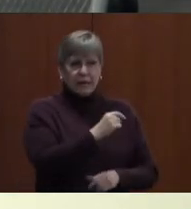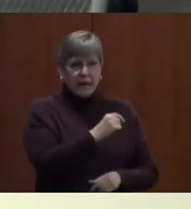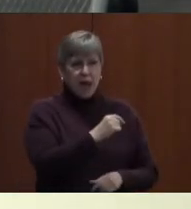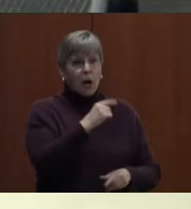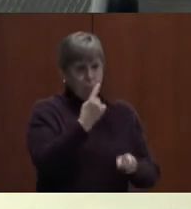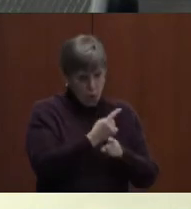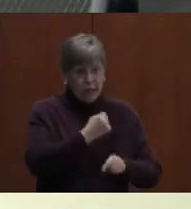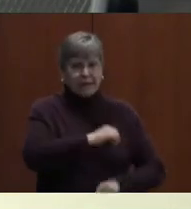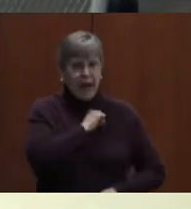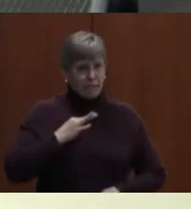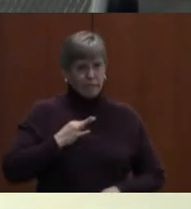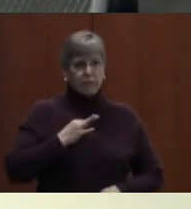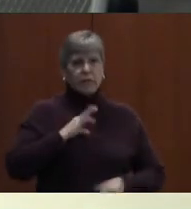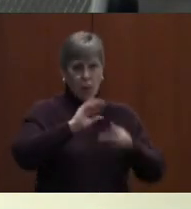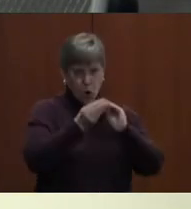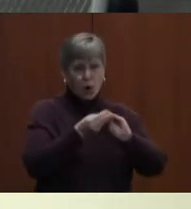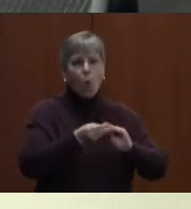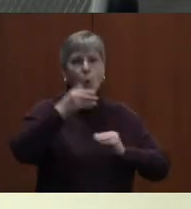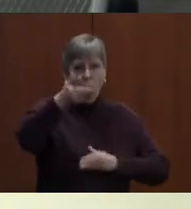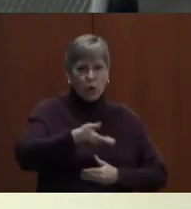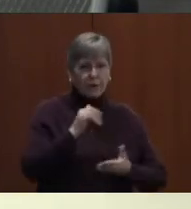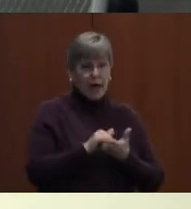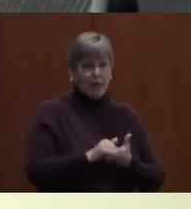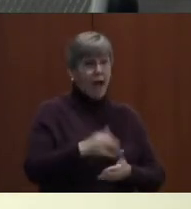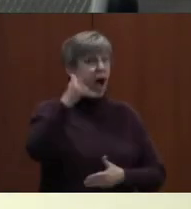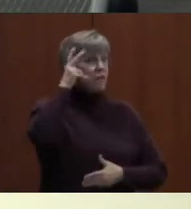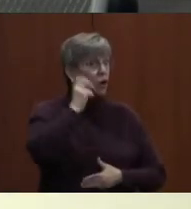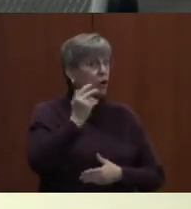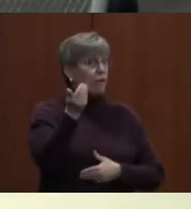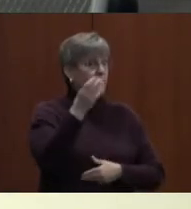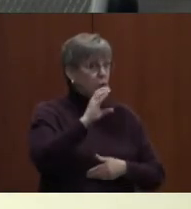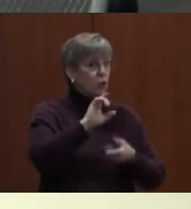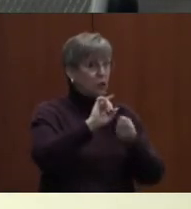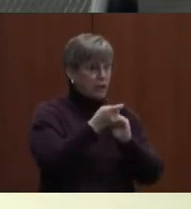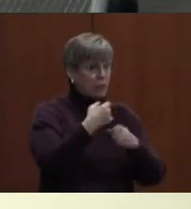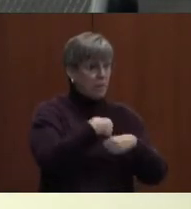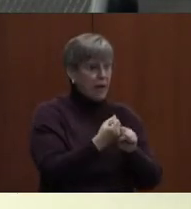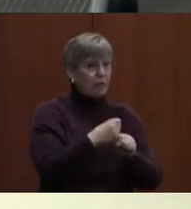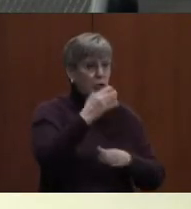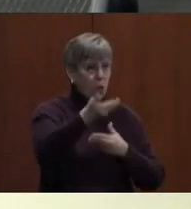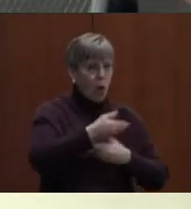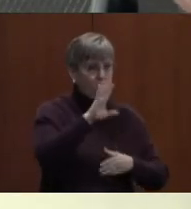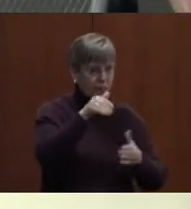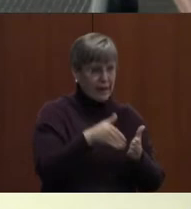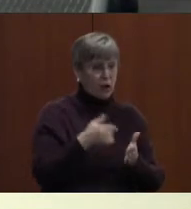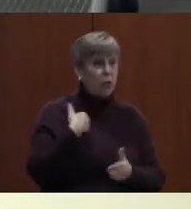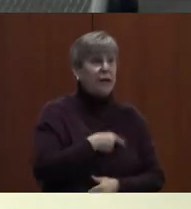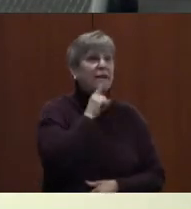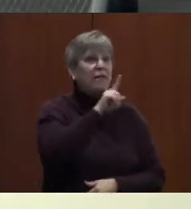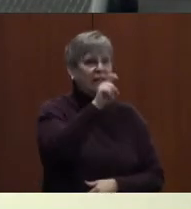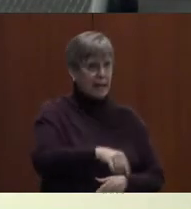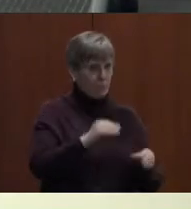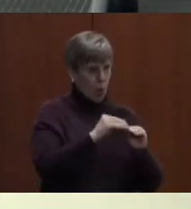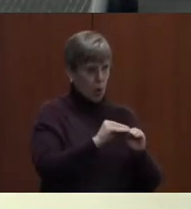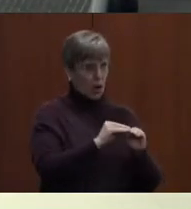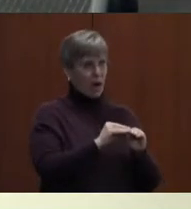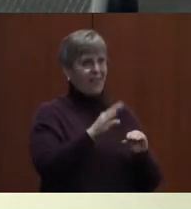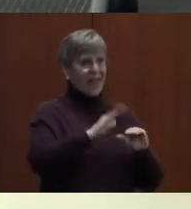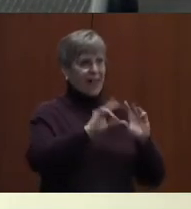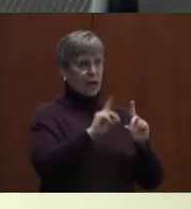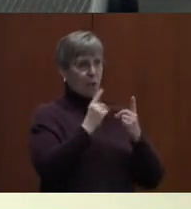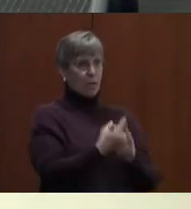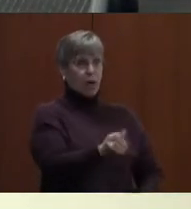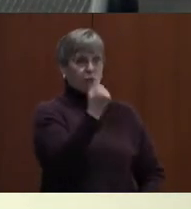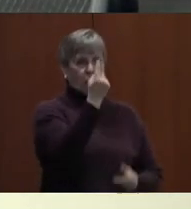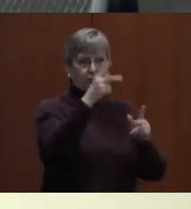I just heard that there have been a few changes made to that welcome center. We definitely need more than a department of one